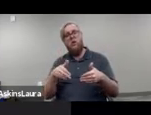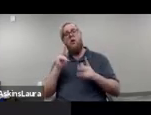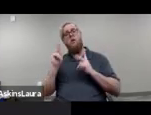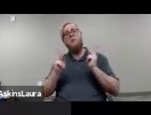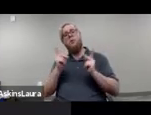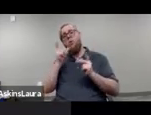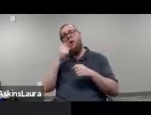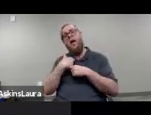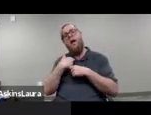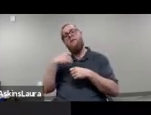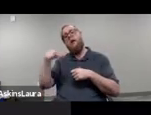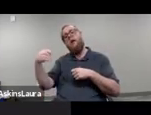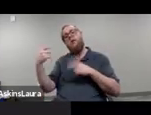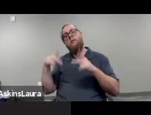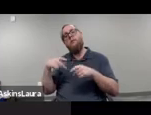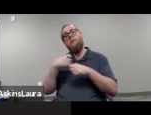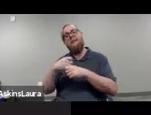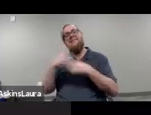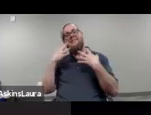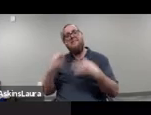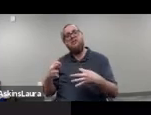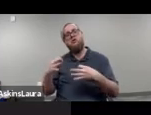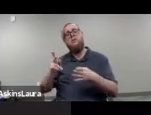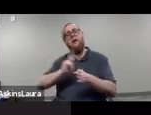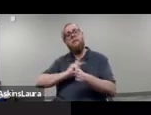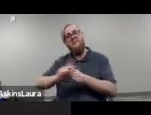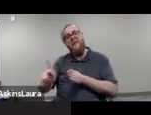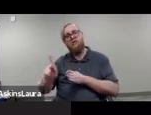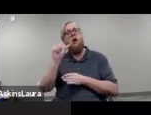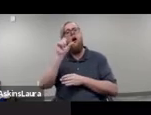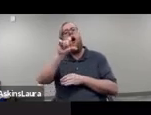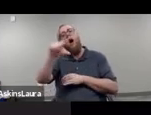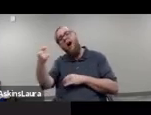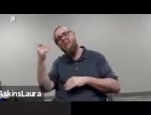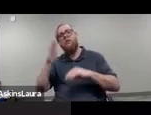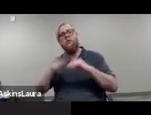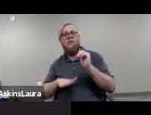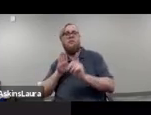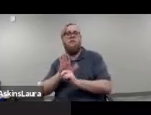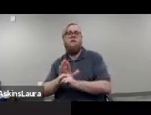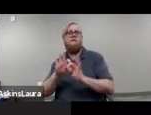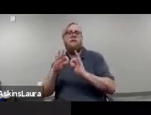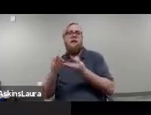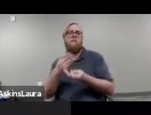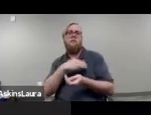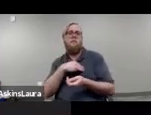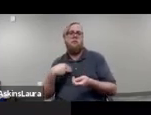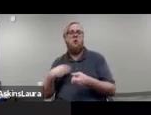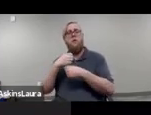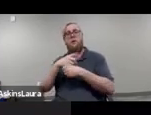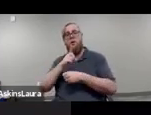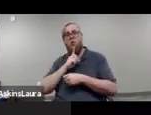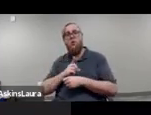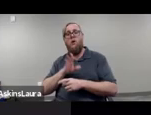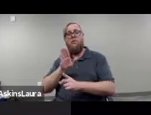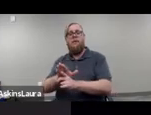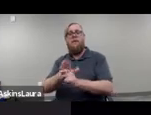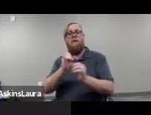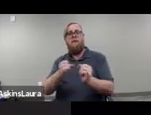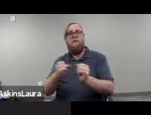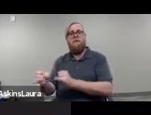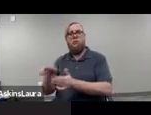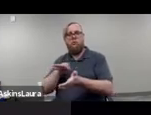conserved by professionals or people other than their family members and to ensure that that individual gets counted